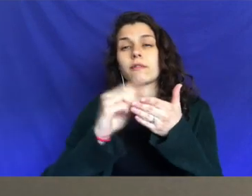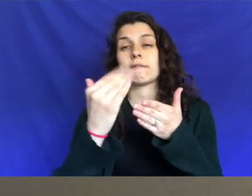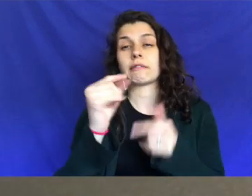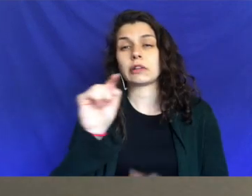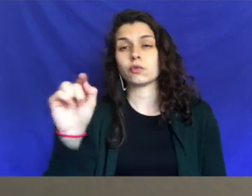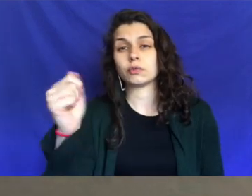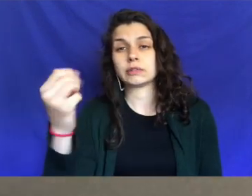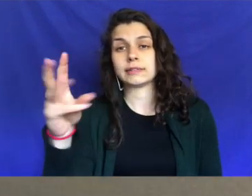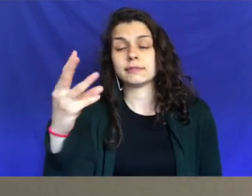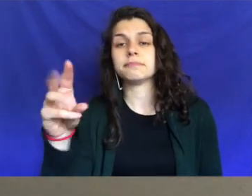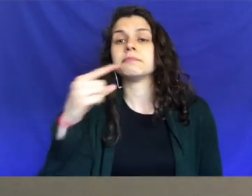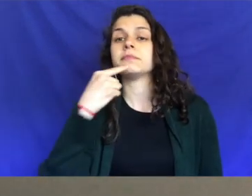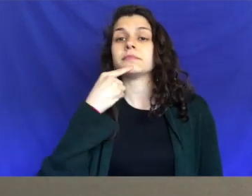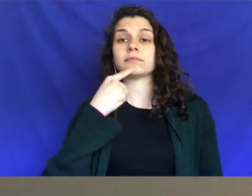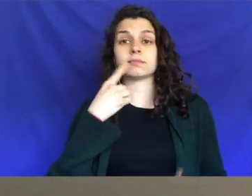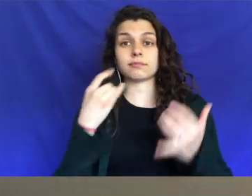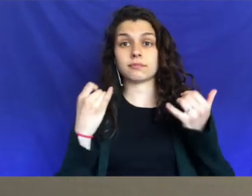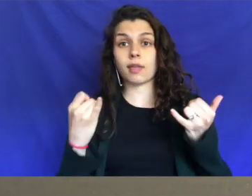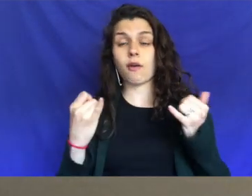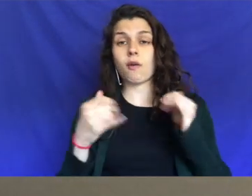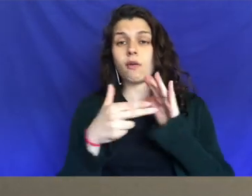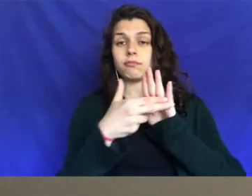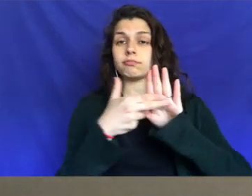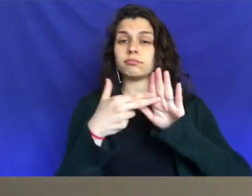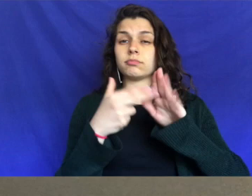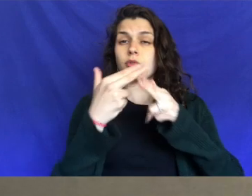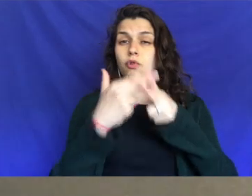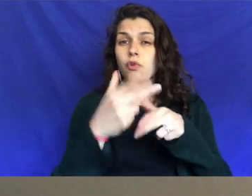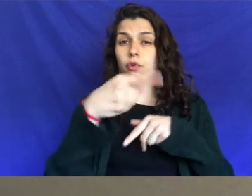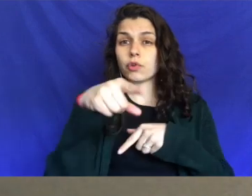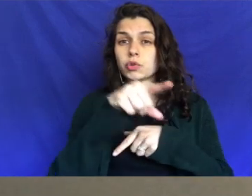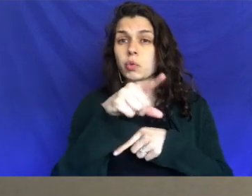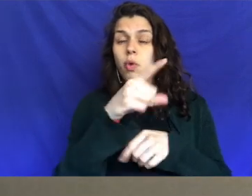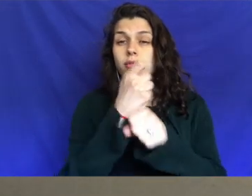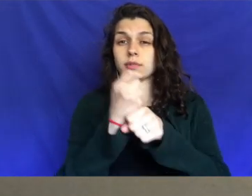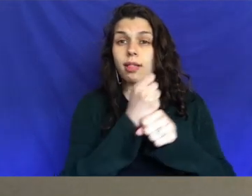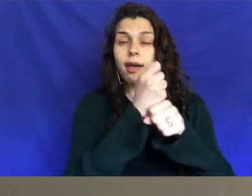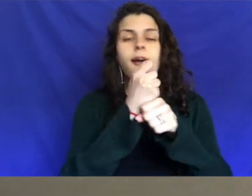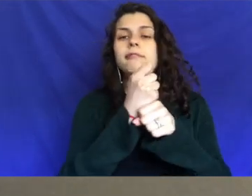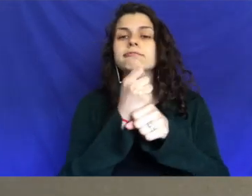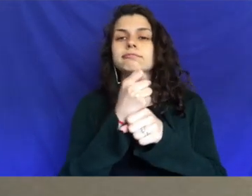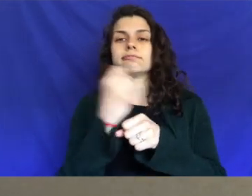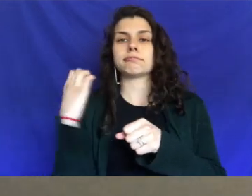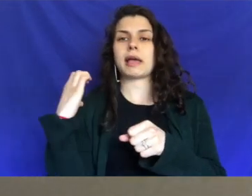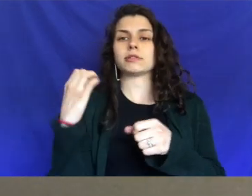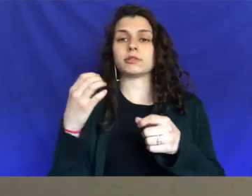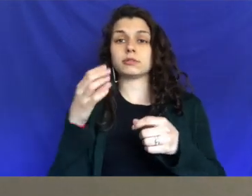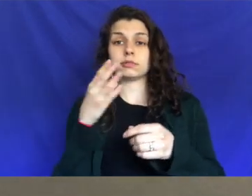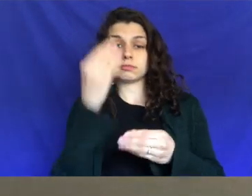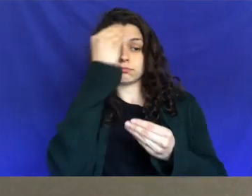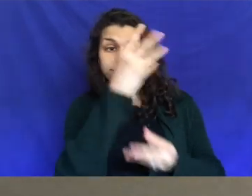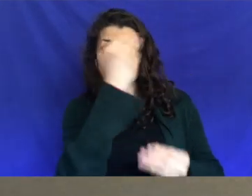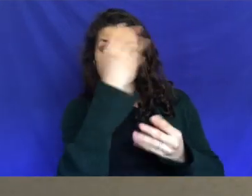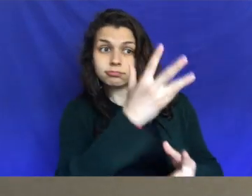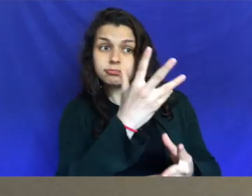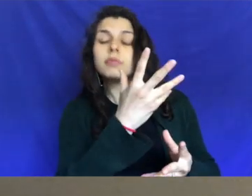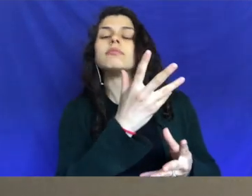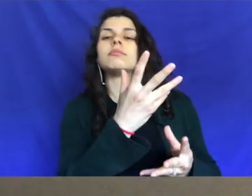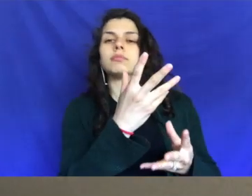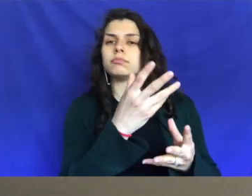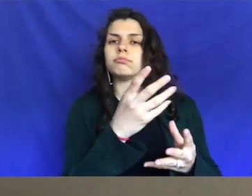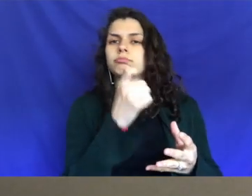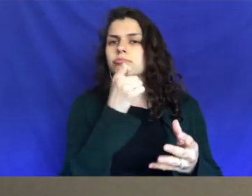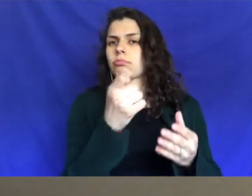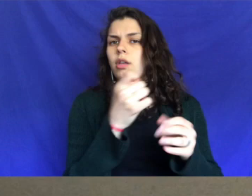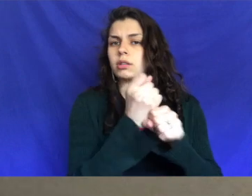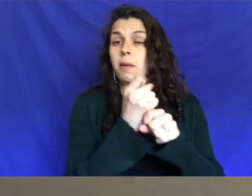verses 15 through 16. It says, no longer call you slaves guys. He's a master. Doesn't confide in his slaves. Now you are my friend. Since I've told you everything the father